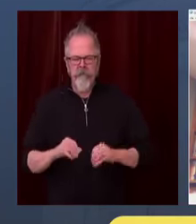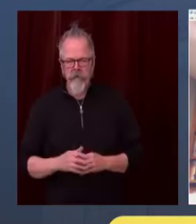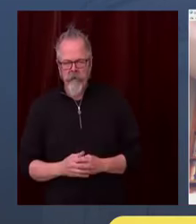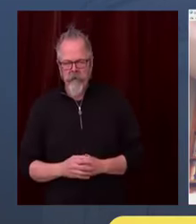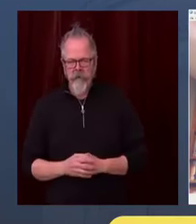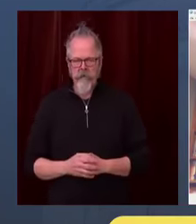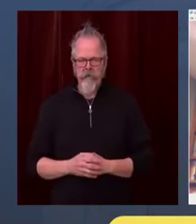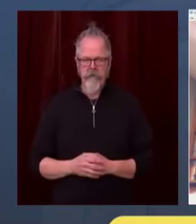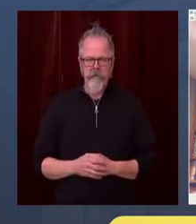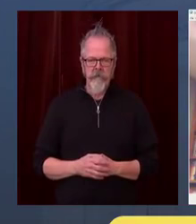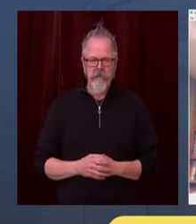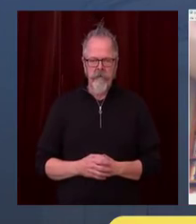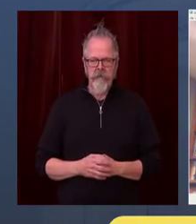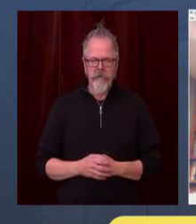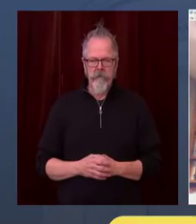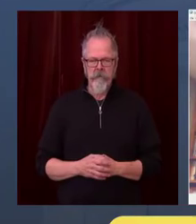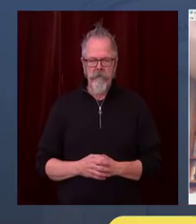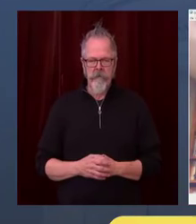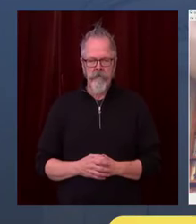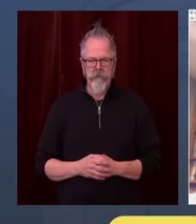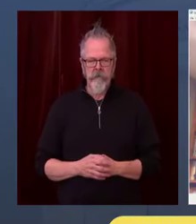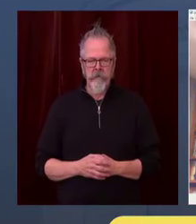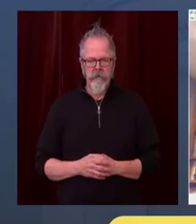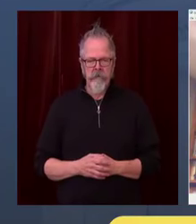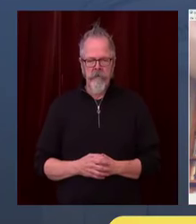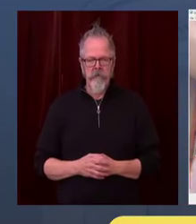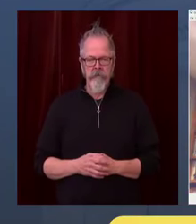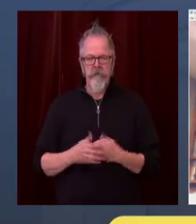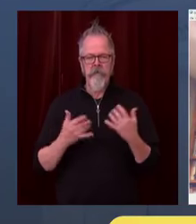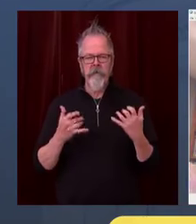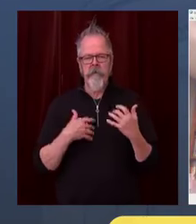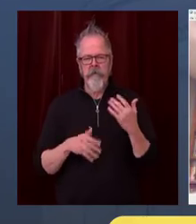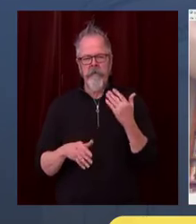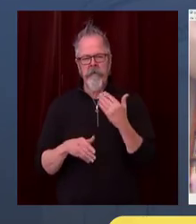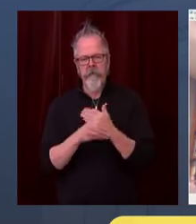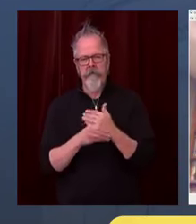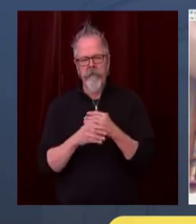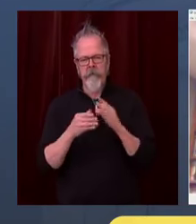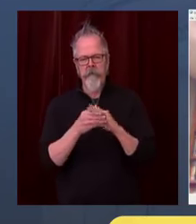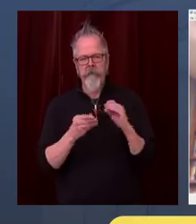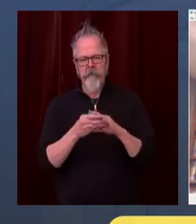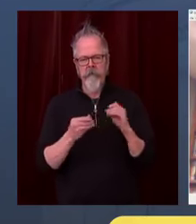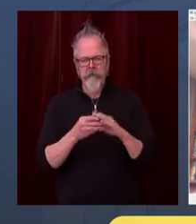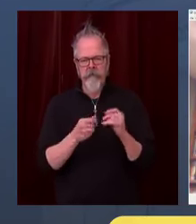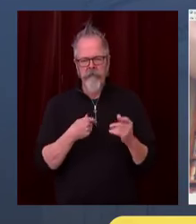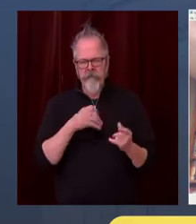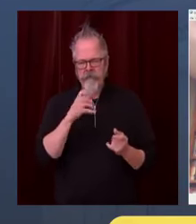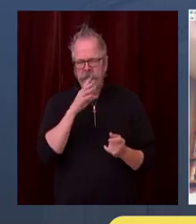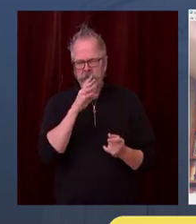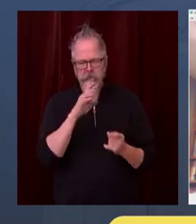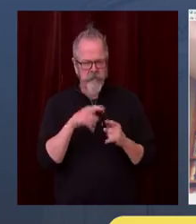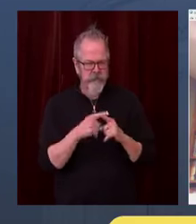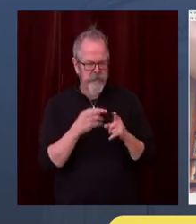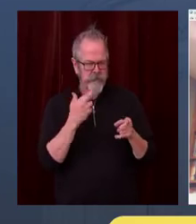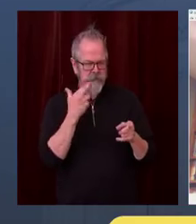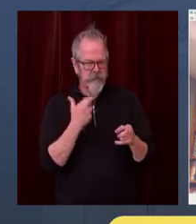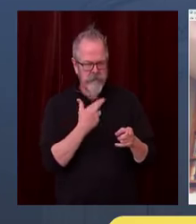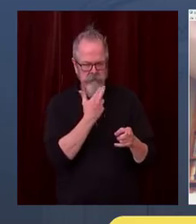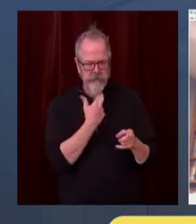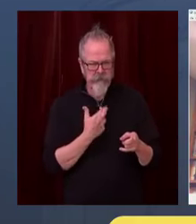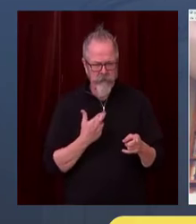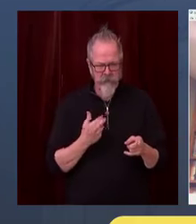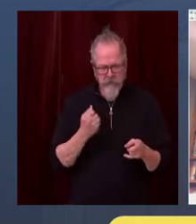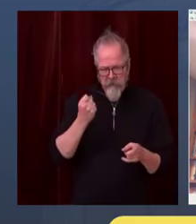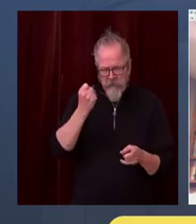to, to, to really understand how many people are infected in a lot of these restaurant outbreaks.